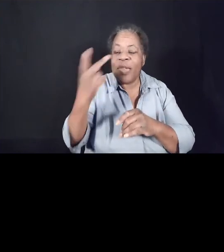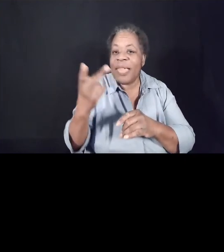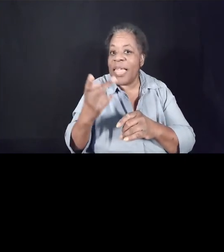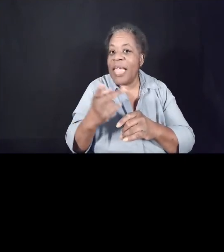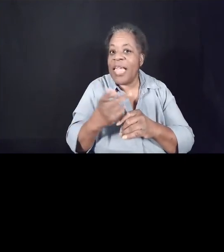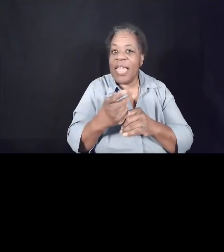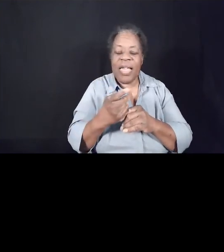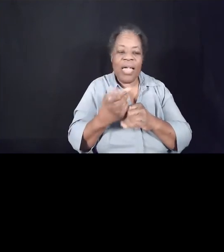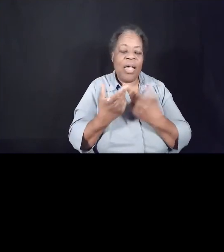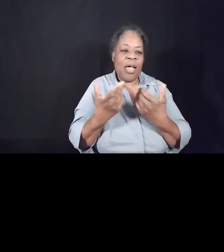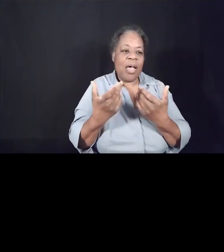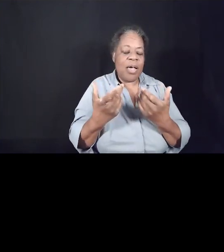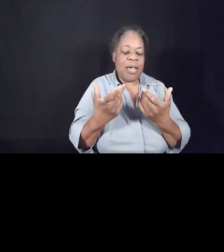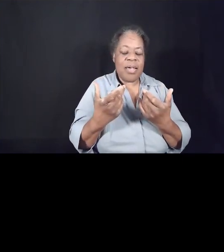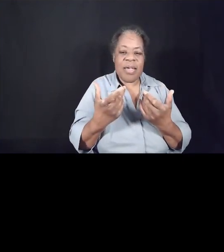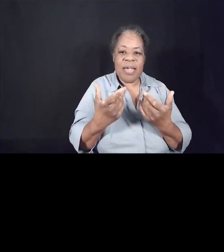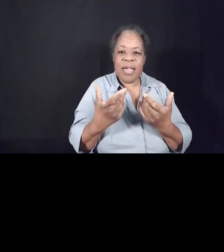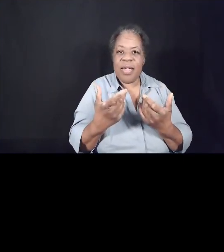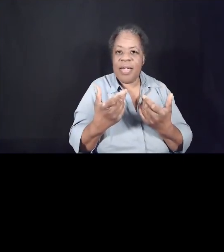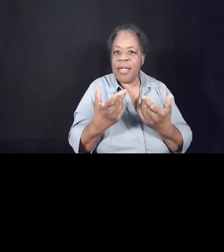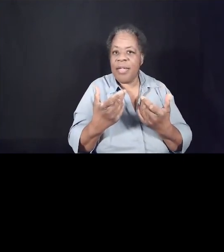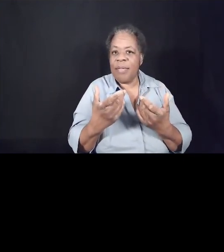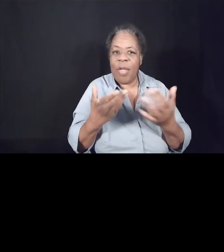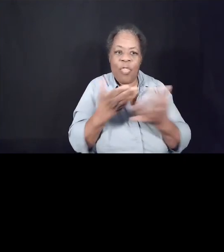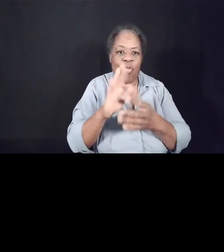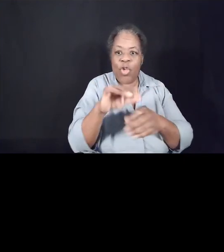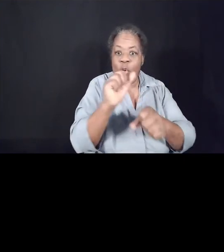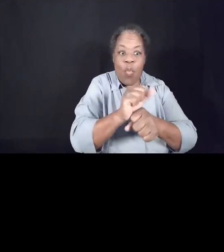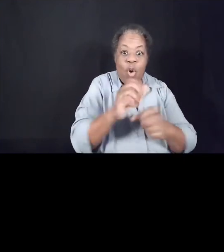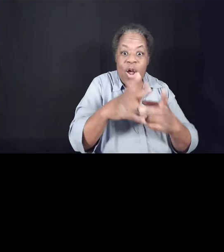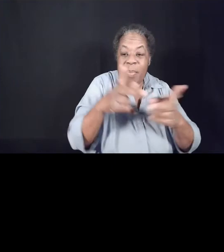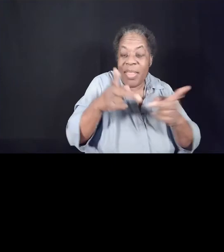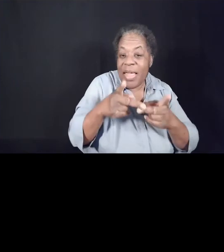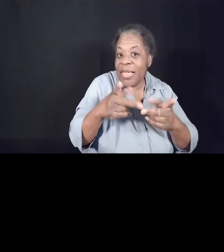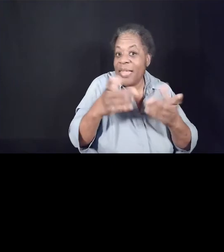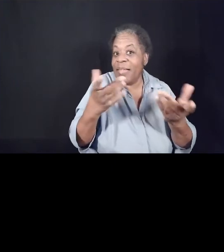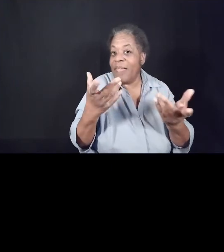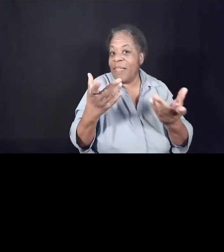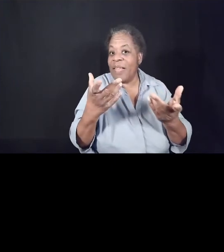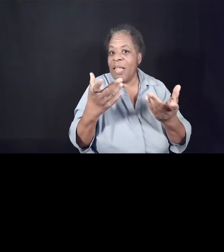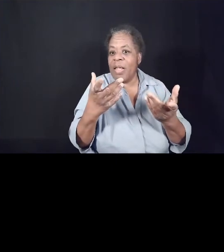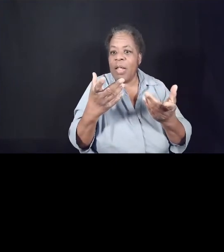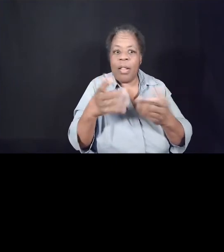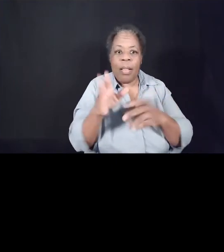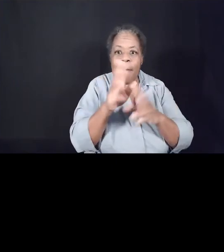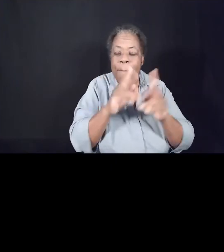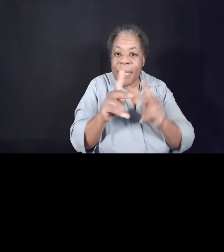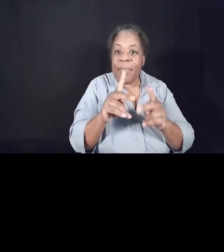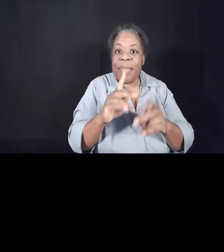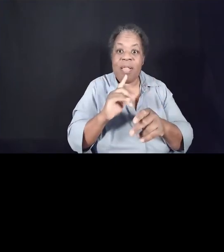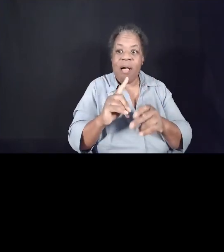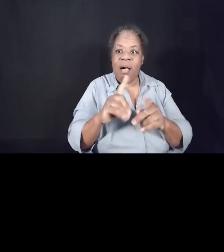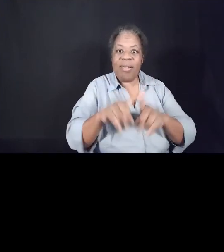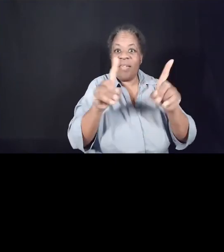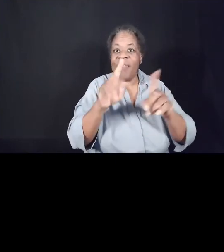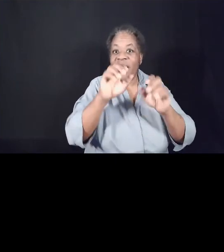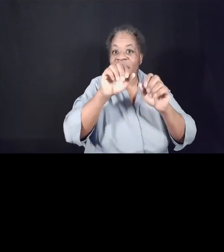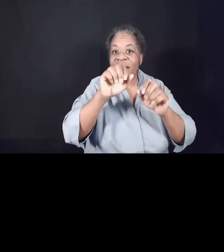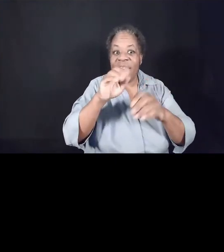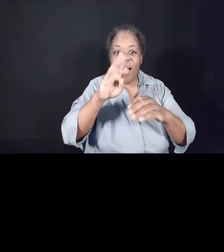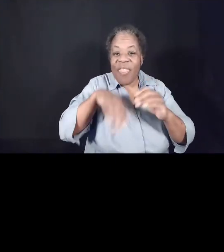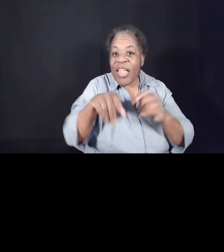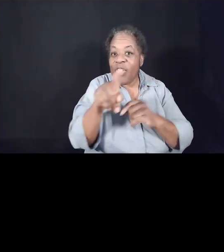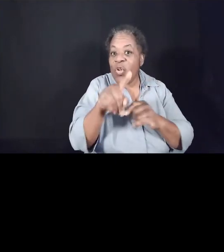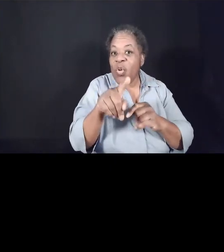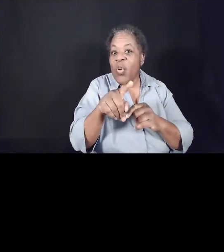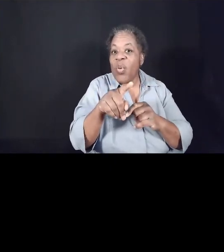or through your workplace, whether remotely or not. There are people who are different than you. Take the time to